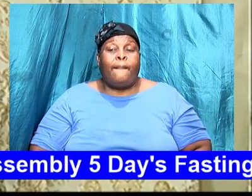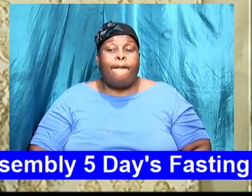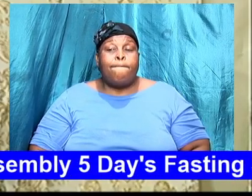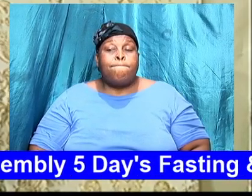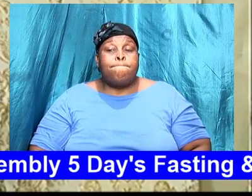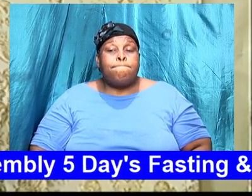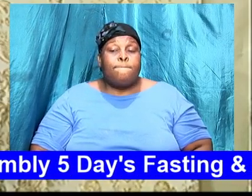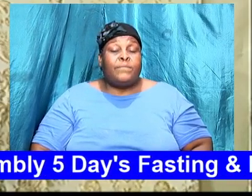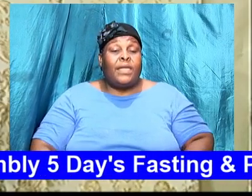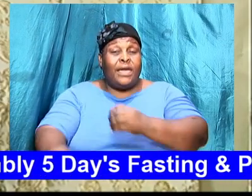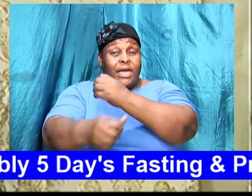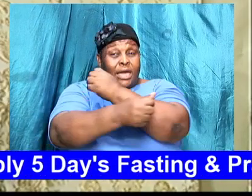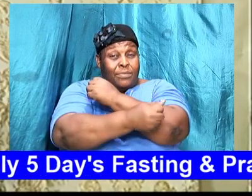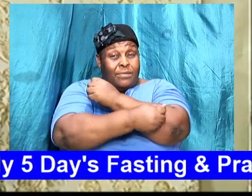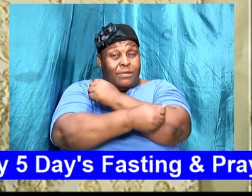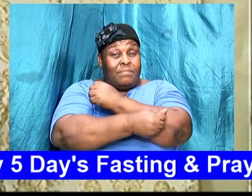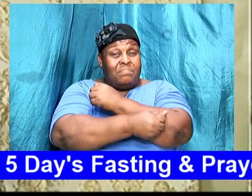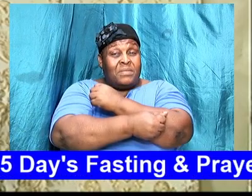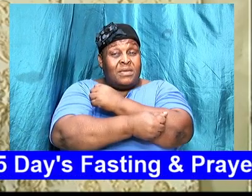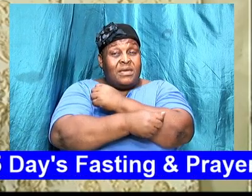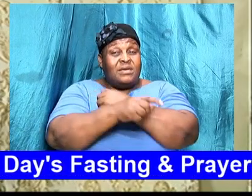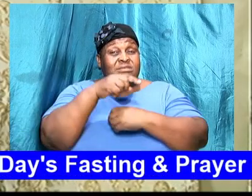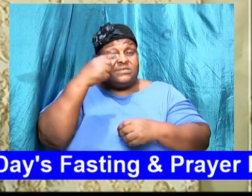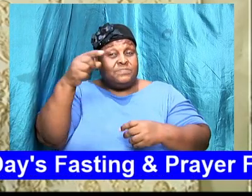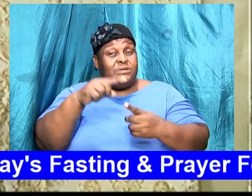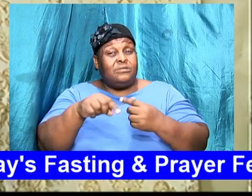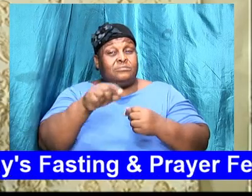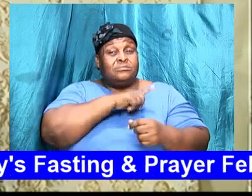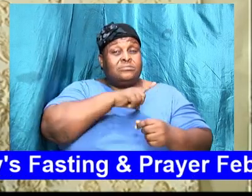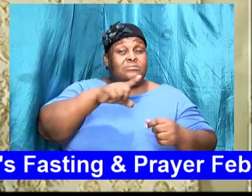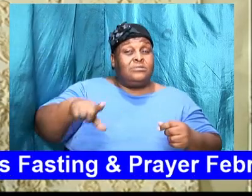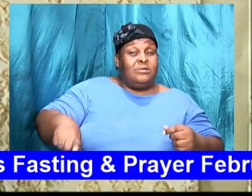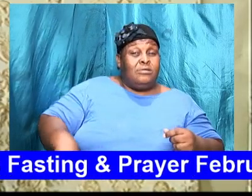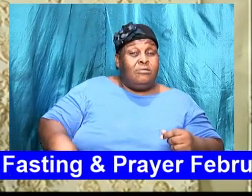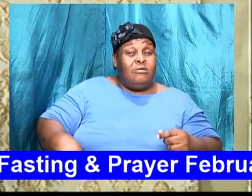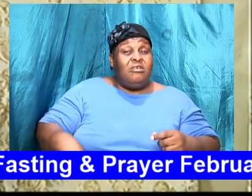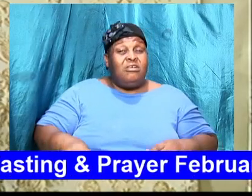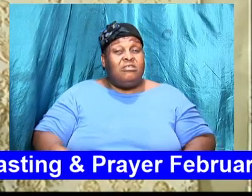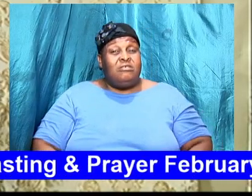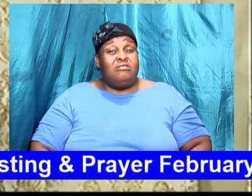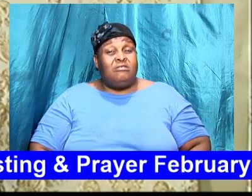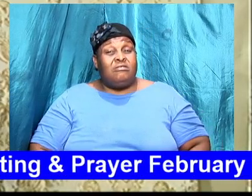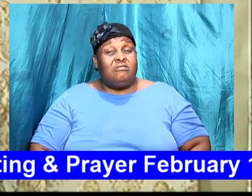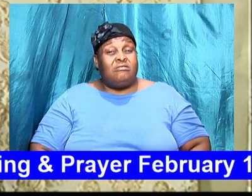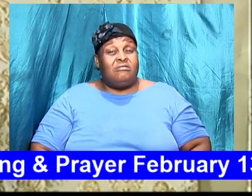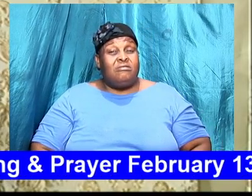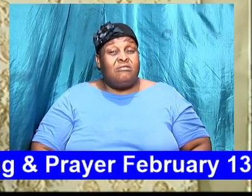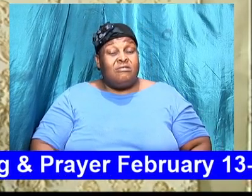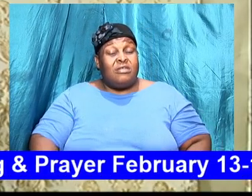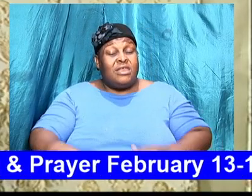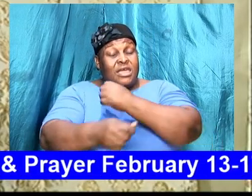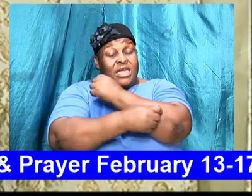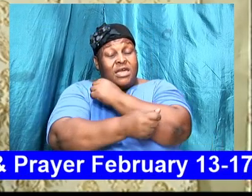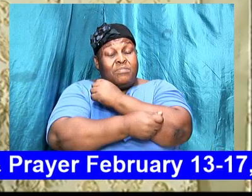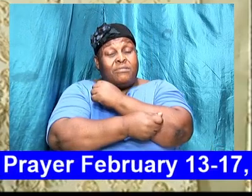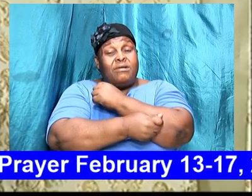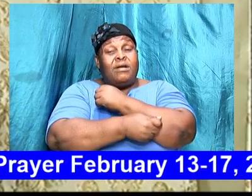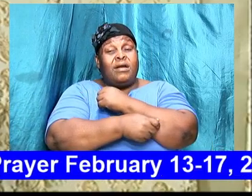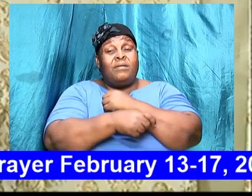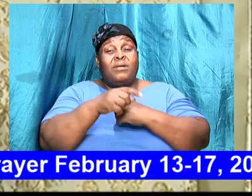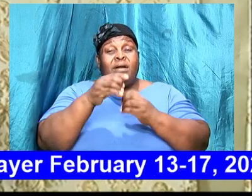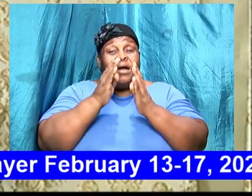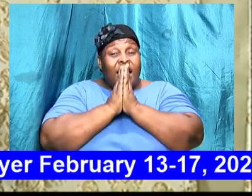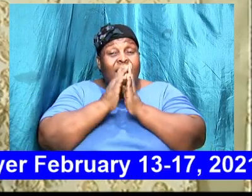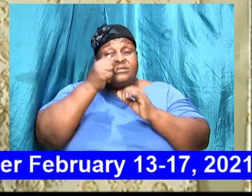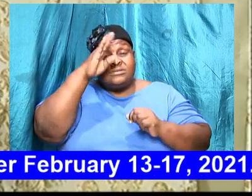and Abraham had a conversation with the Lord and he said what will you give me seeing that I